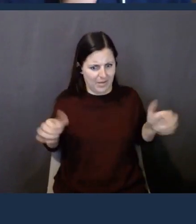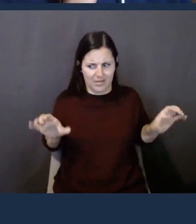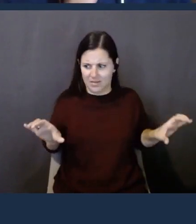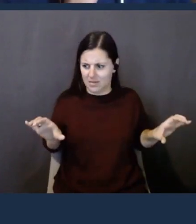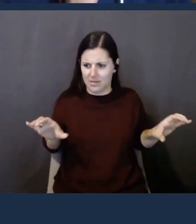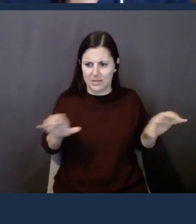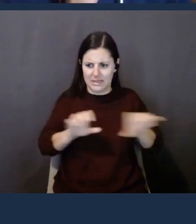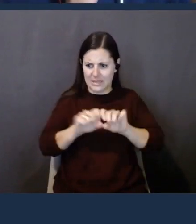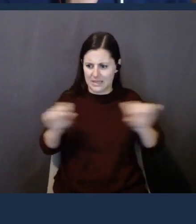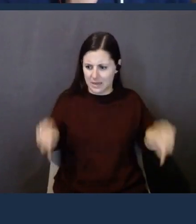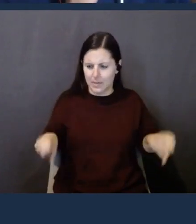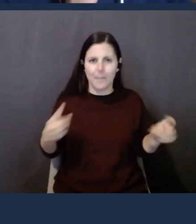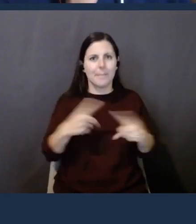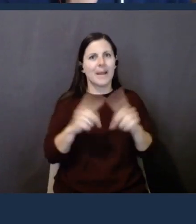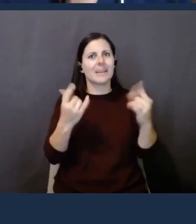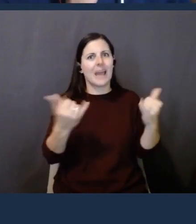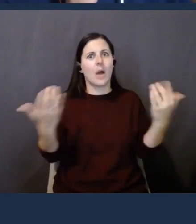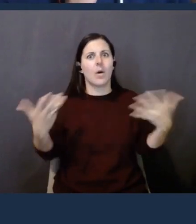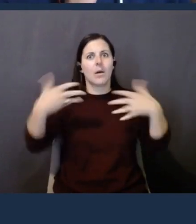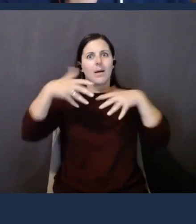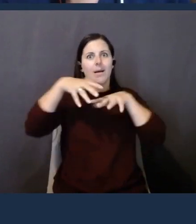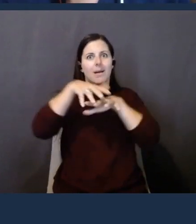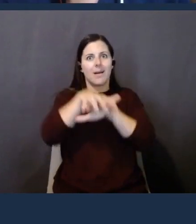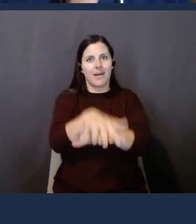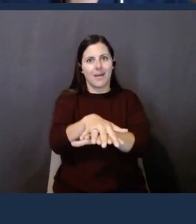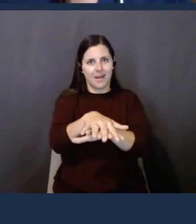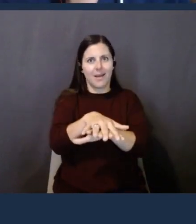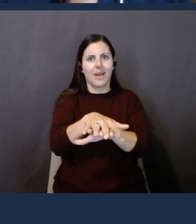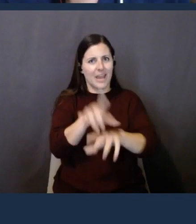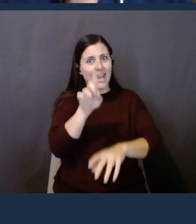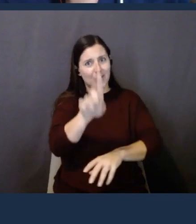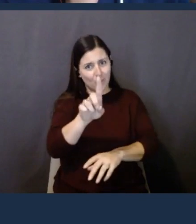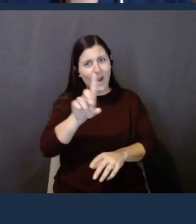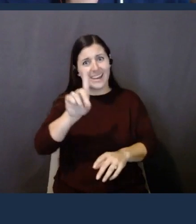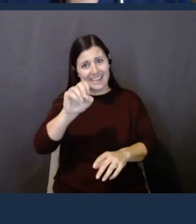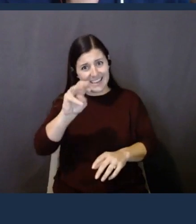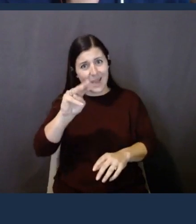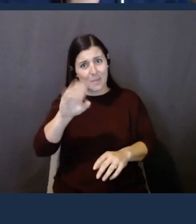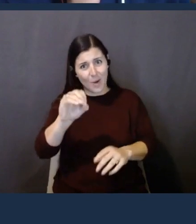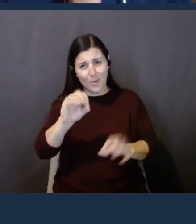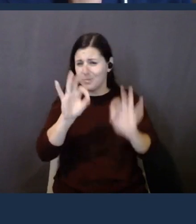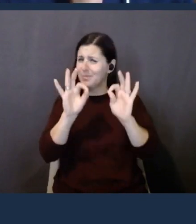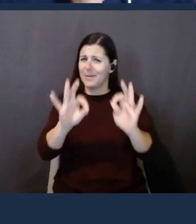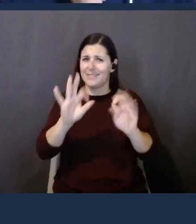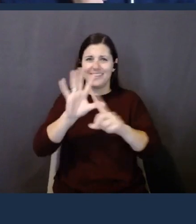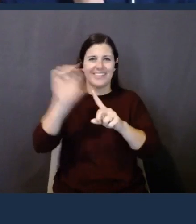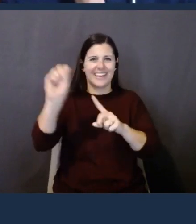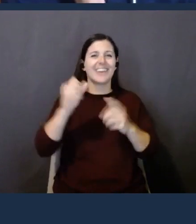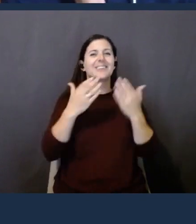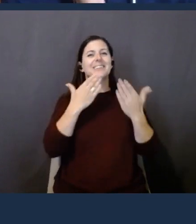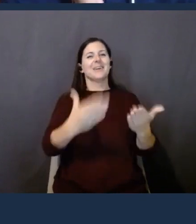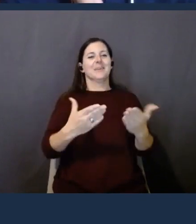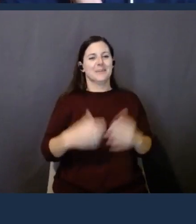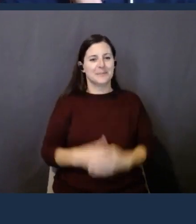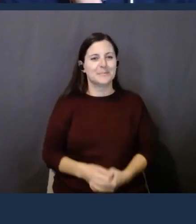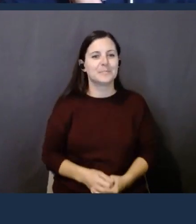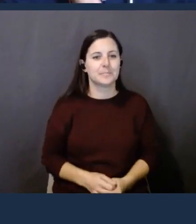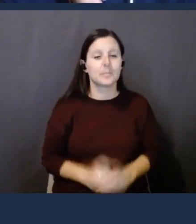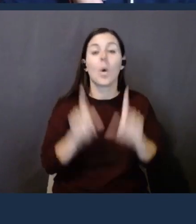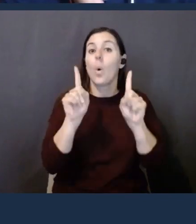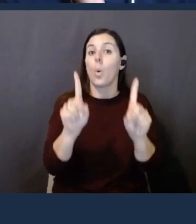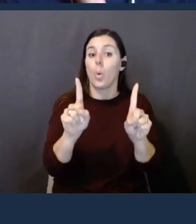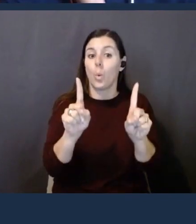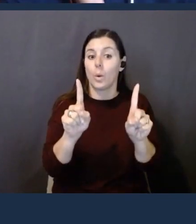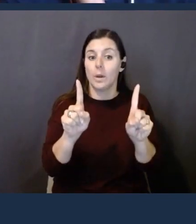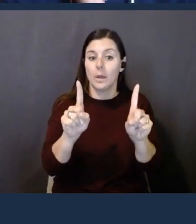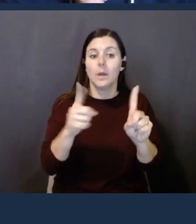all in one relatively short demo. So I think that's a fantastic thing. Exactly. Now, before... Sorry. Before we continue,